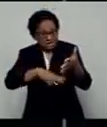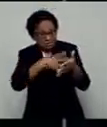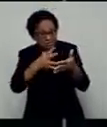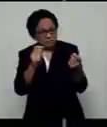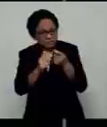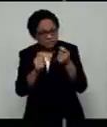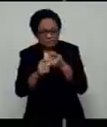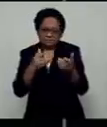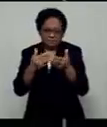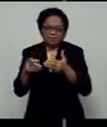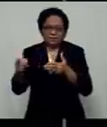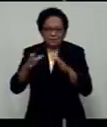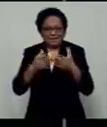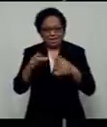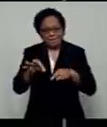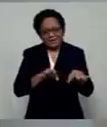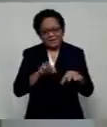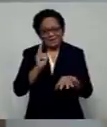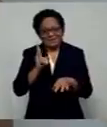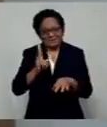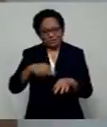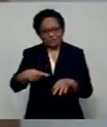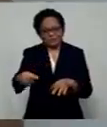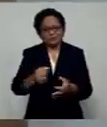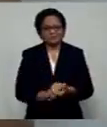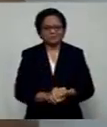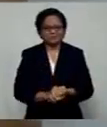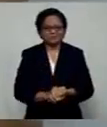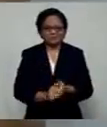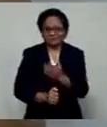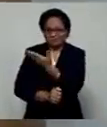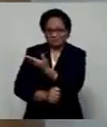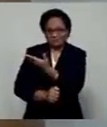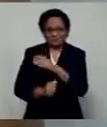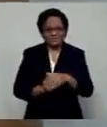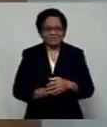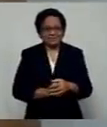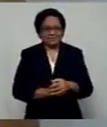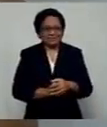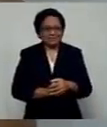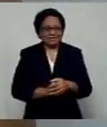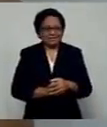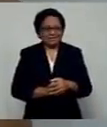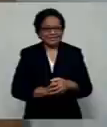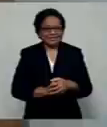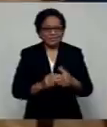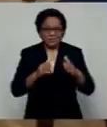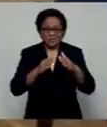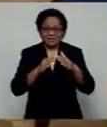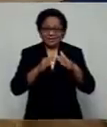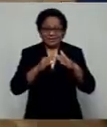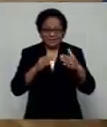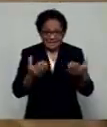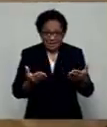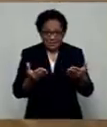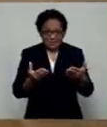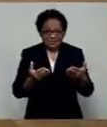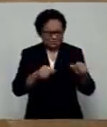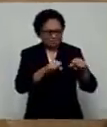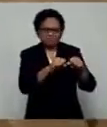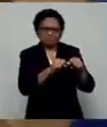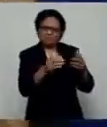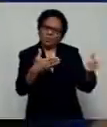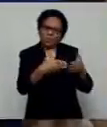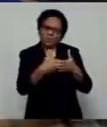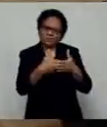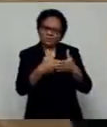The break in sports has allowed some sporting bodies to map out plans. A lot of